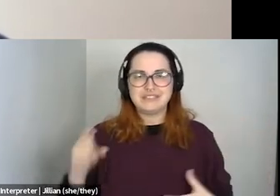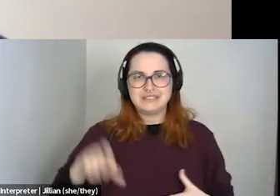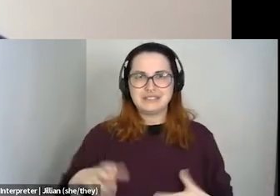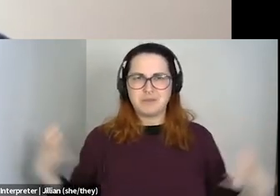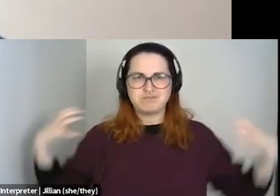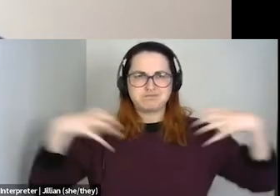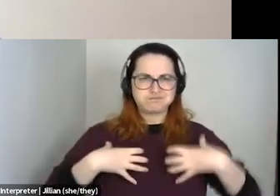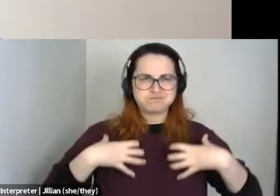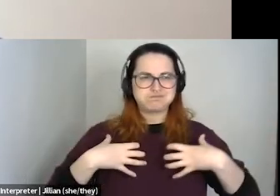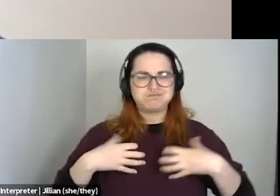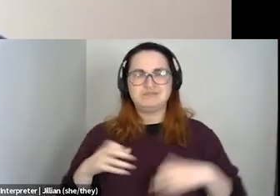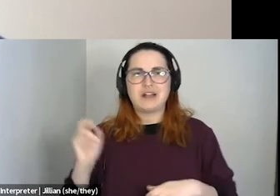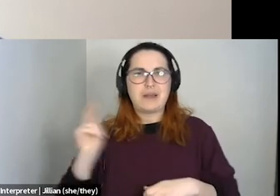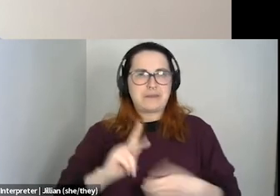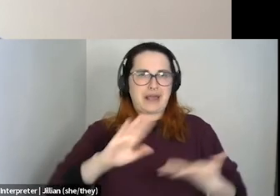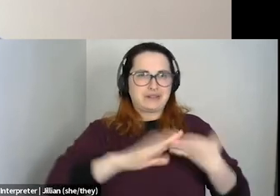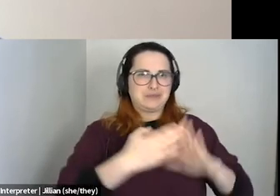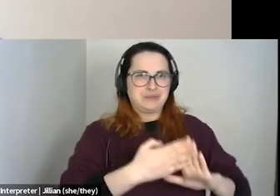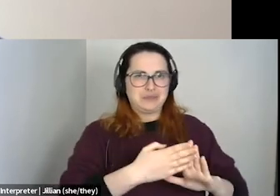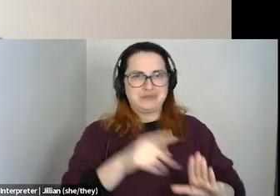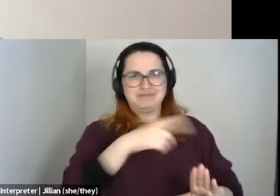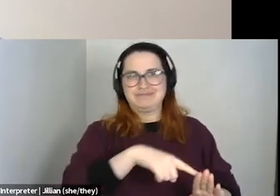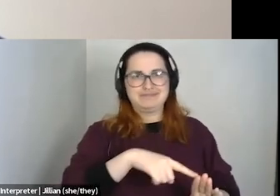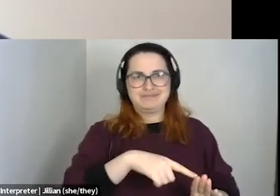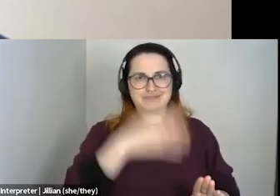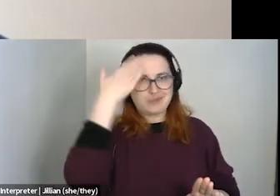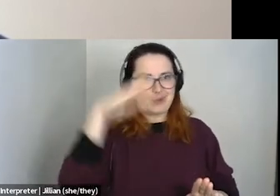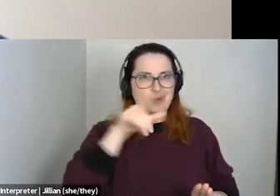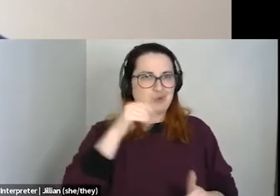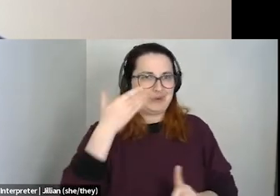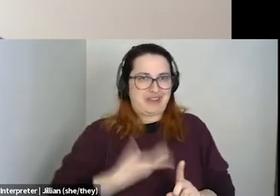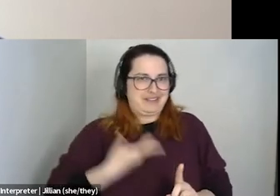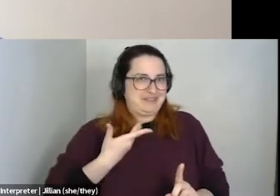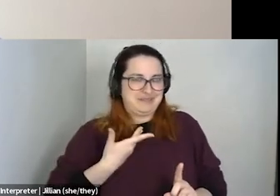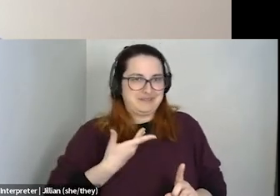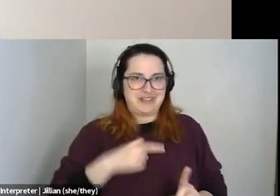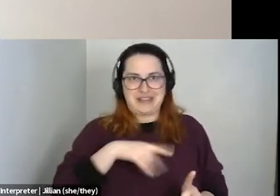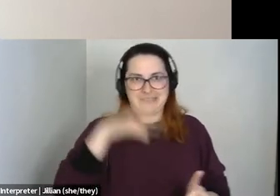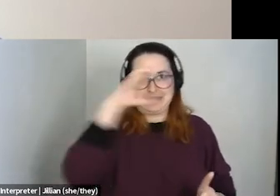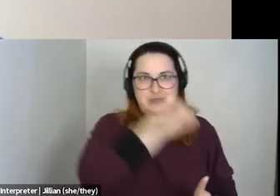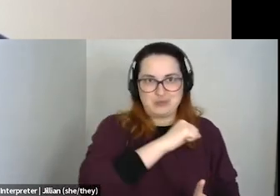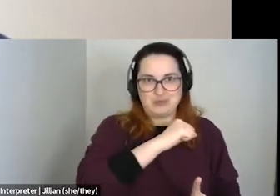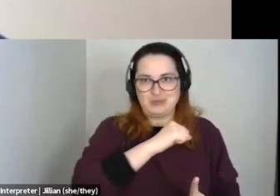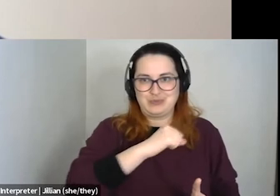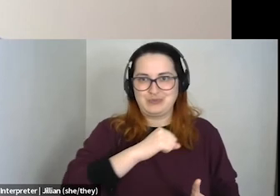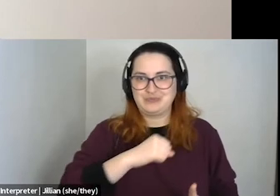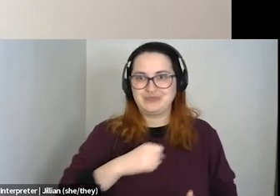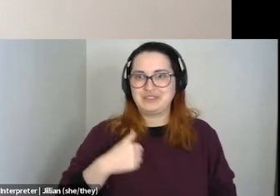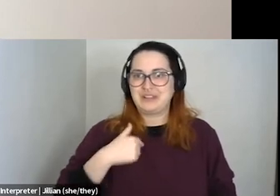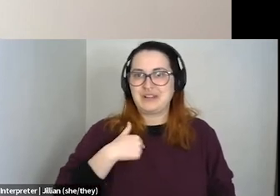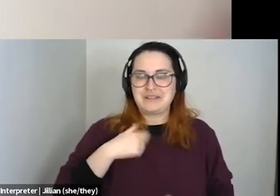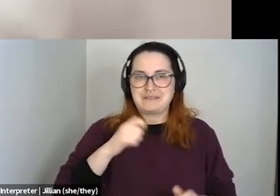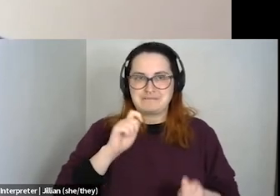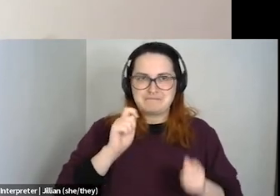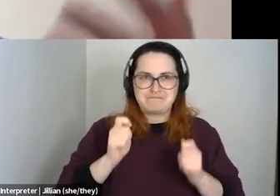back into a community that assumes I'm something other than I am. I mean, I've, I think adjusted my appearance to